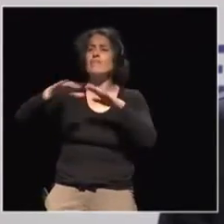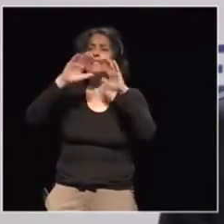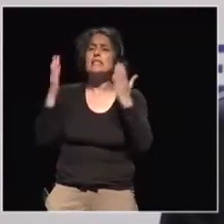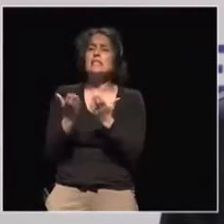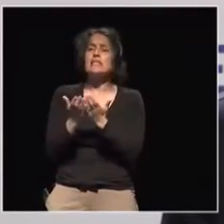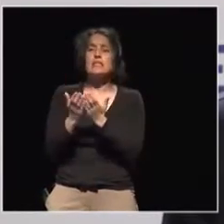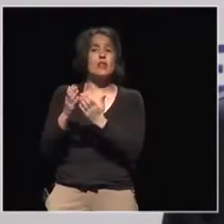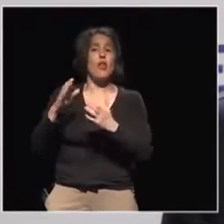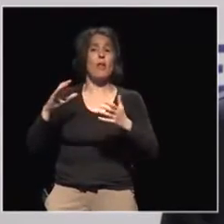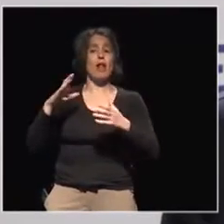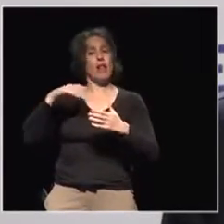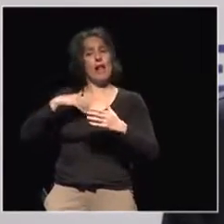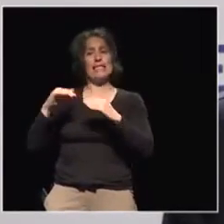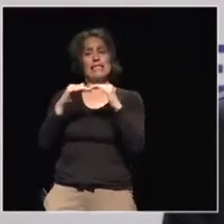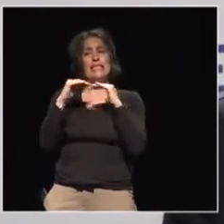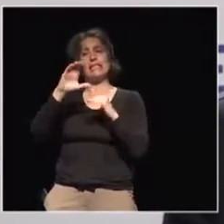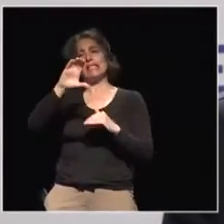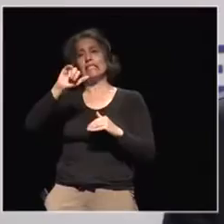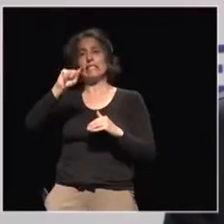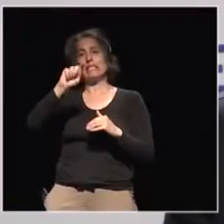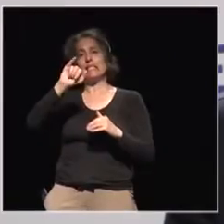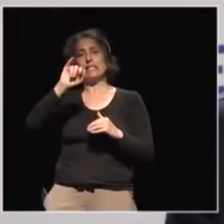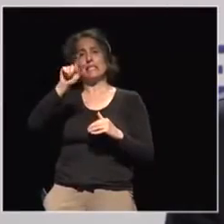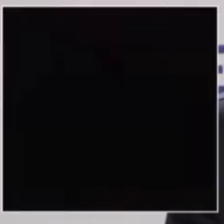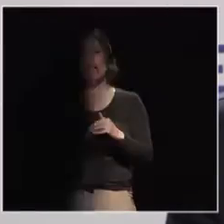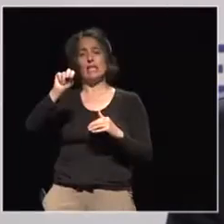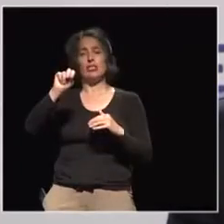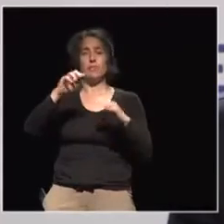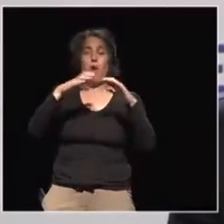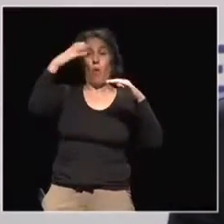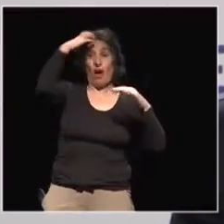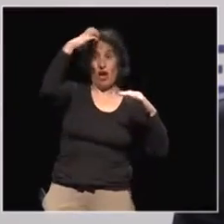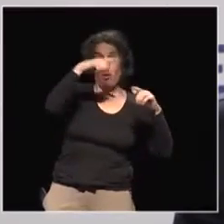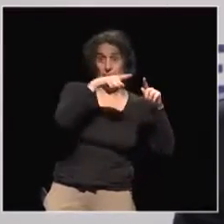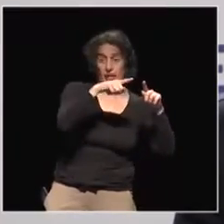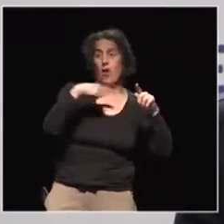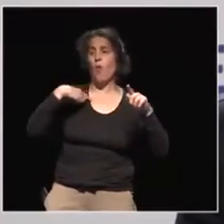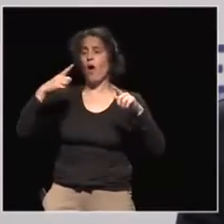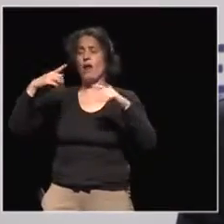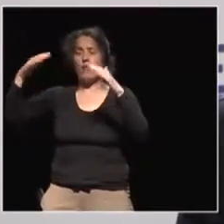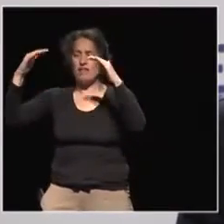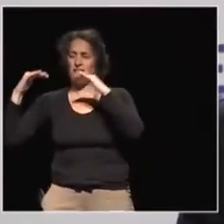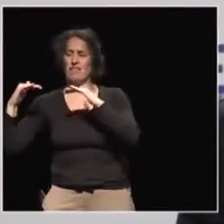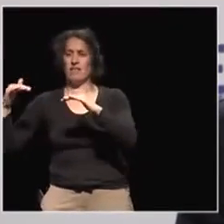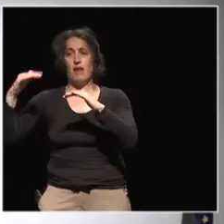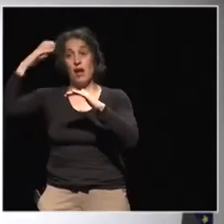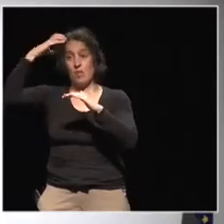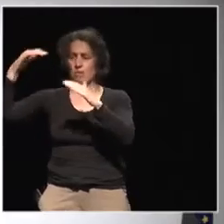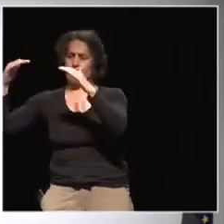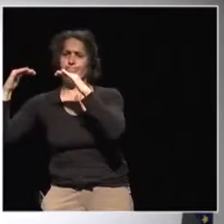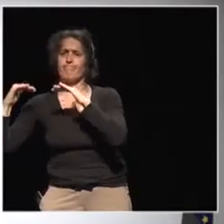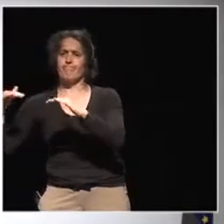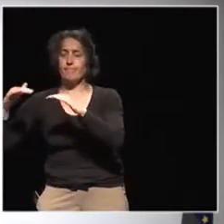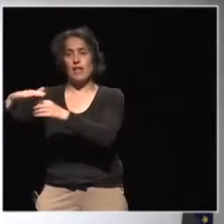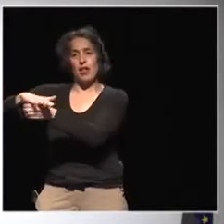examples, one which is going to be about governmental example and one which is going to be about local authorities. So the governmental